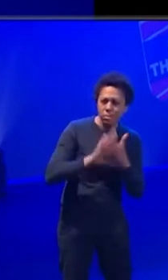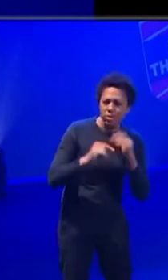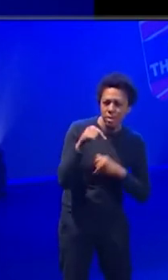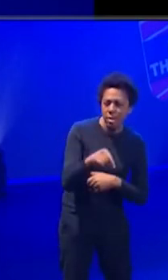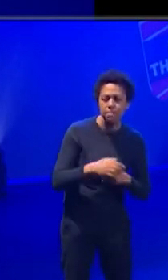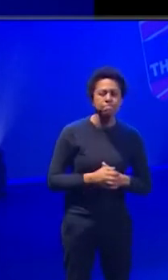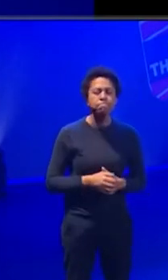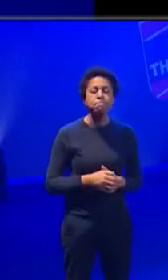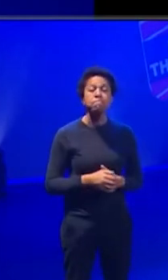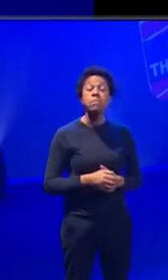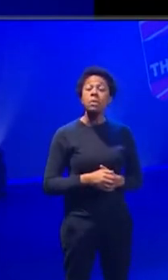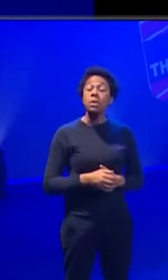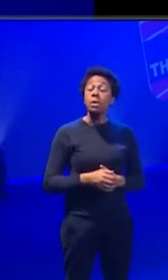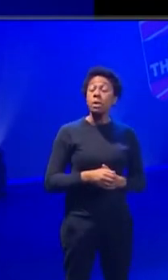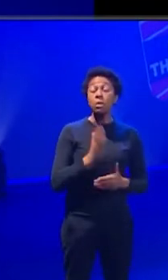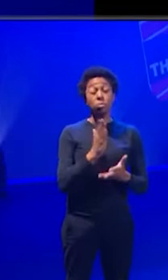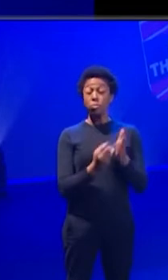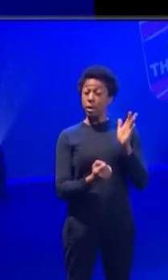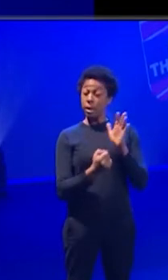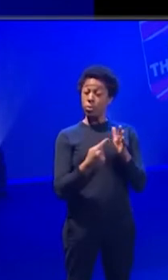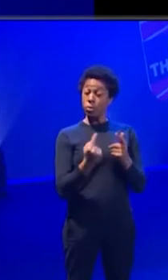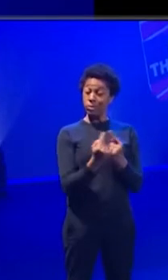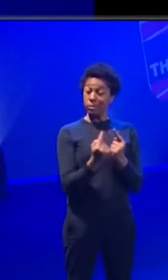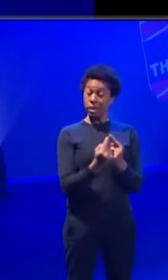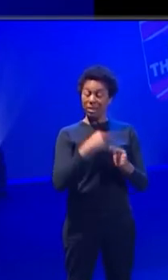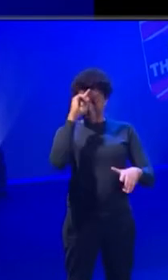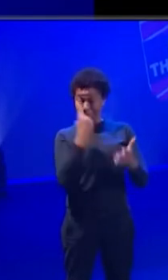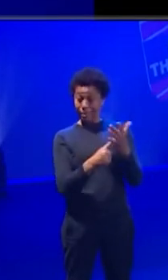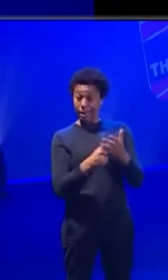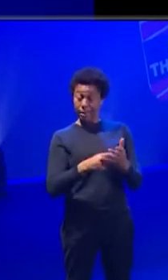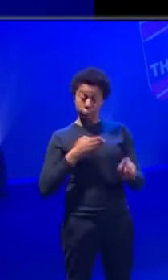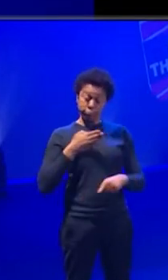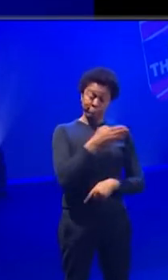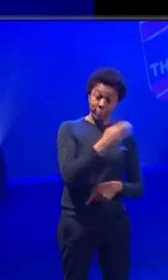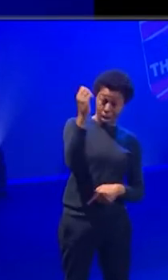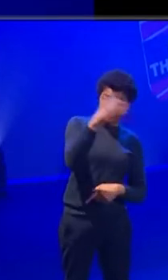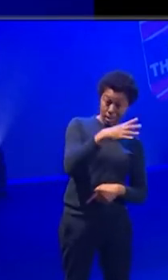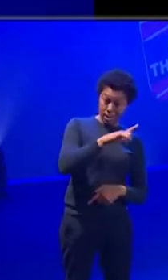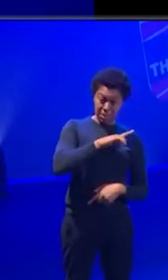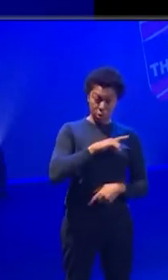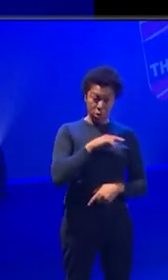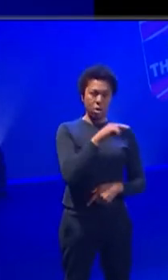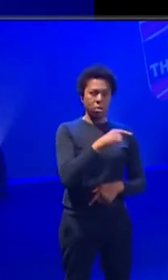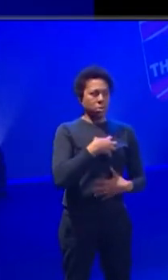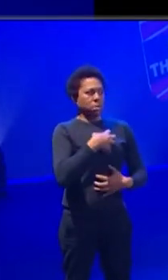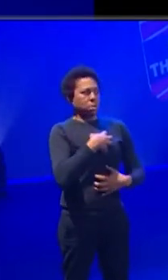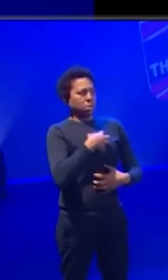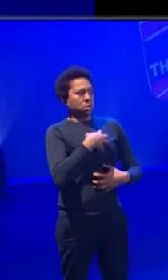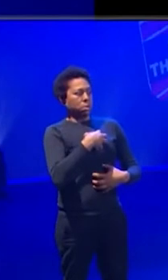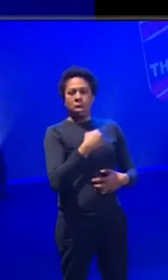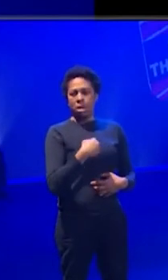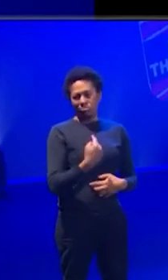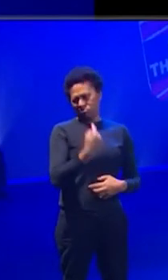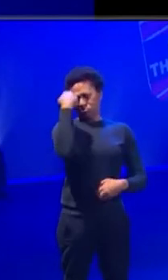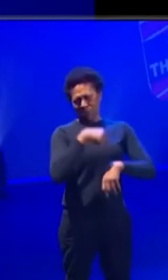And I think what's really important to say is I decided to go into lighting design because actually it scared me the most. So at 21 years